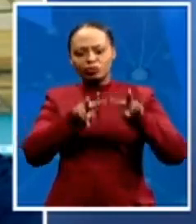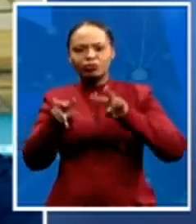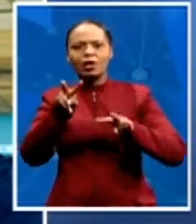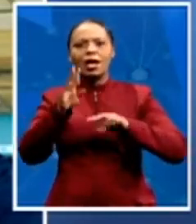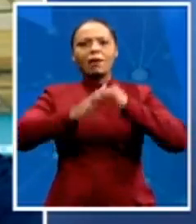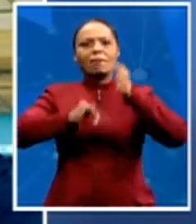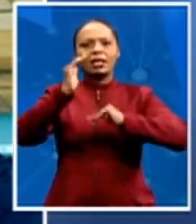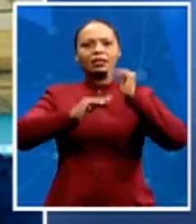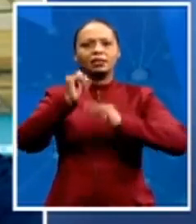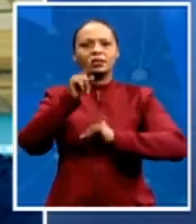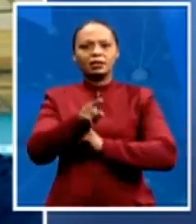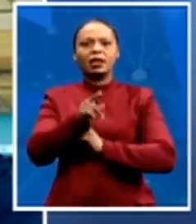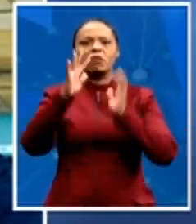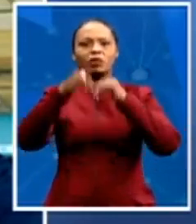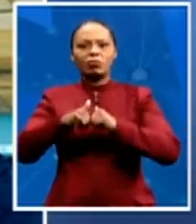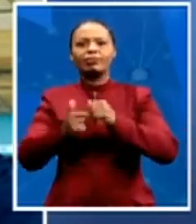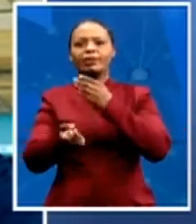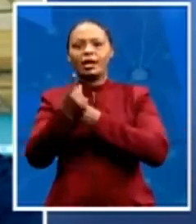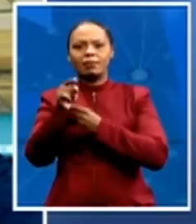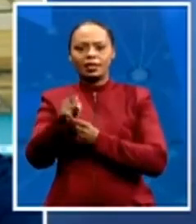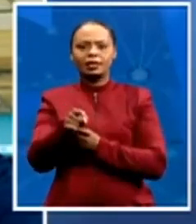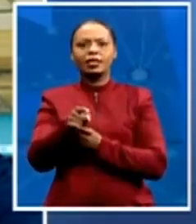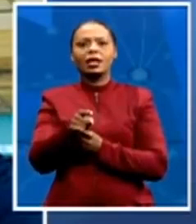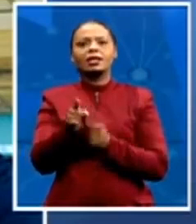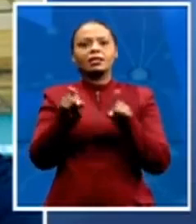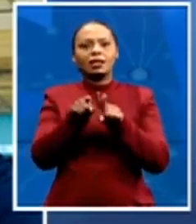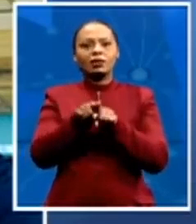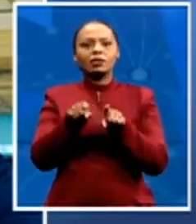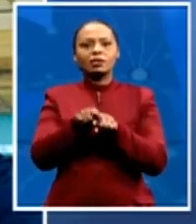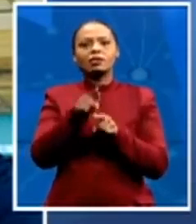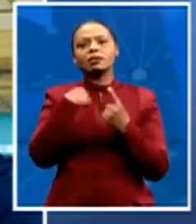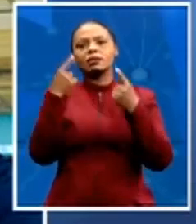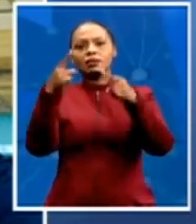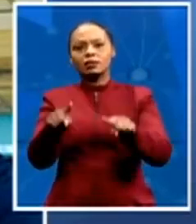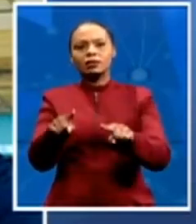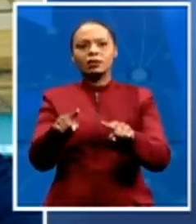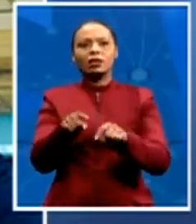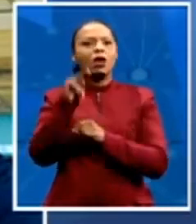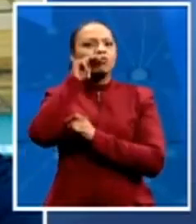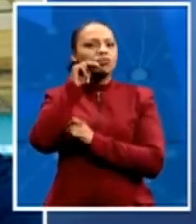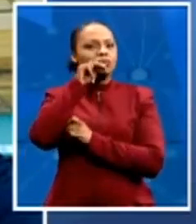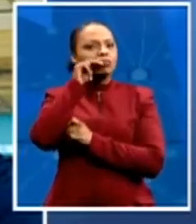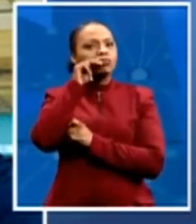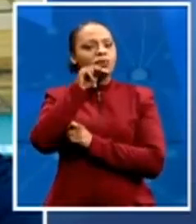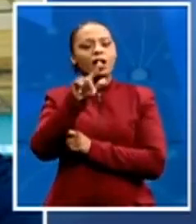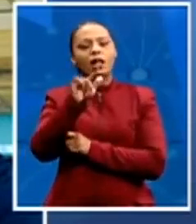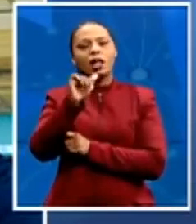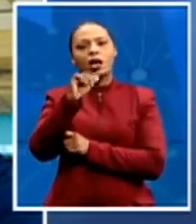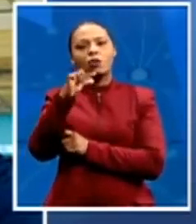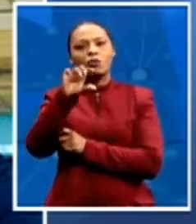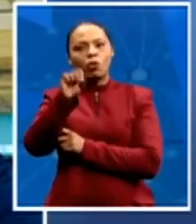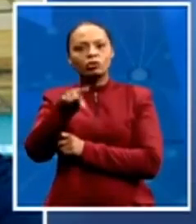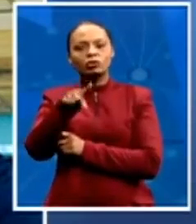went to Lagos and meetings with the authorities. He was reluctant to release the body.